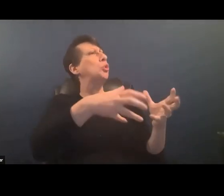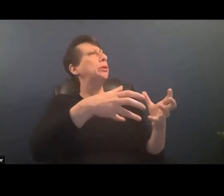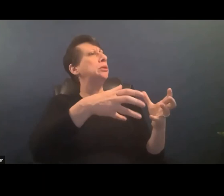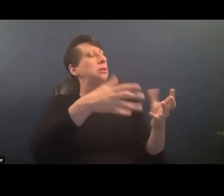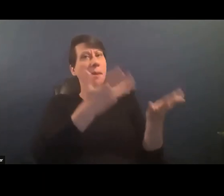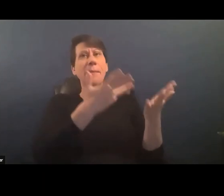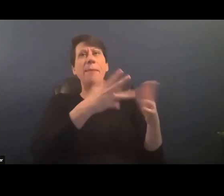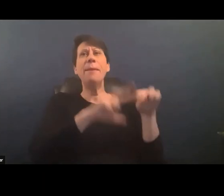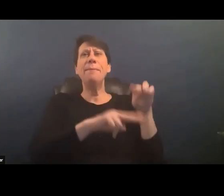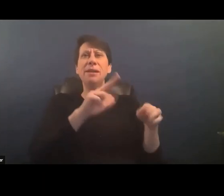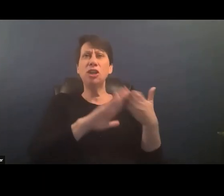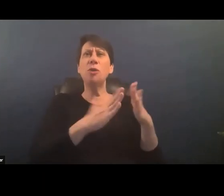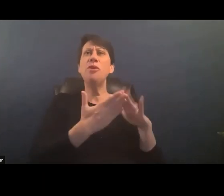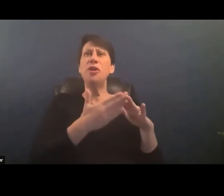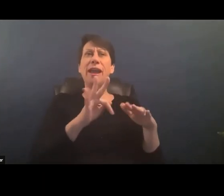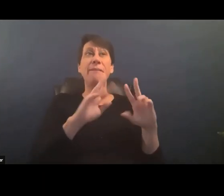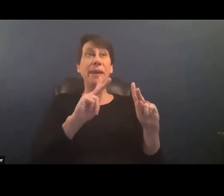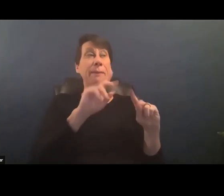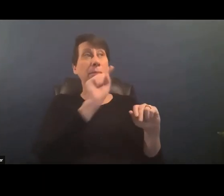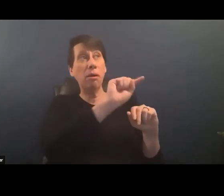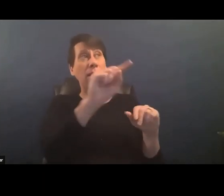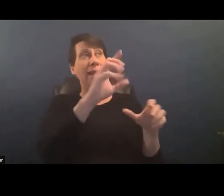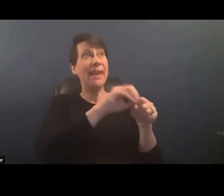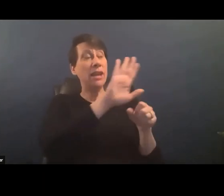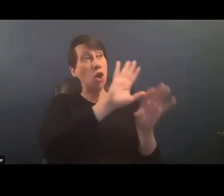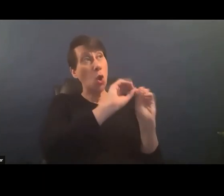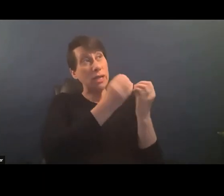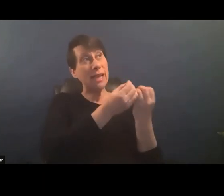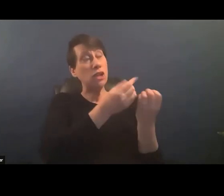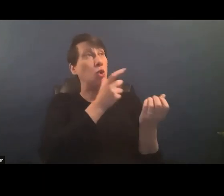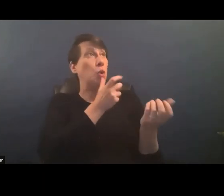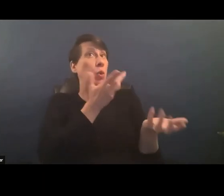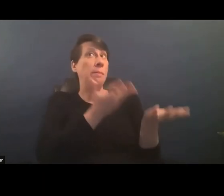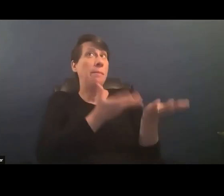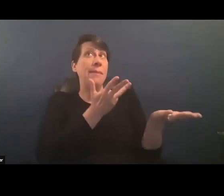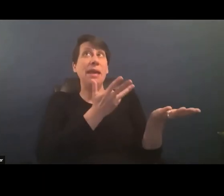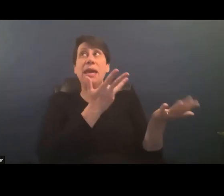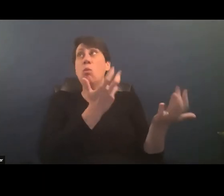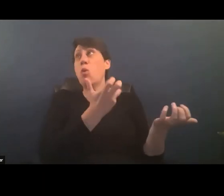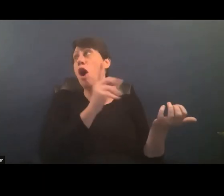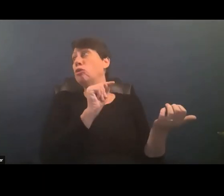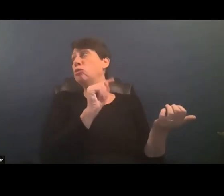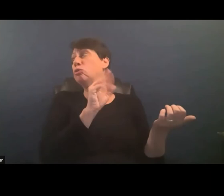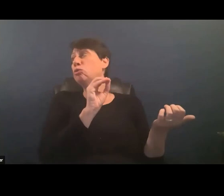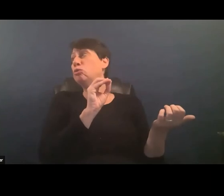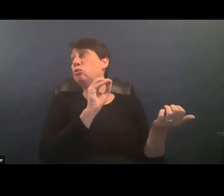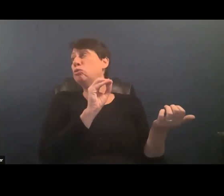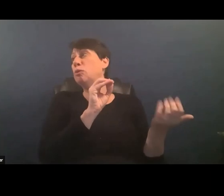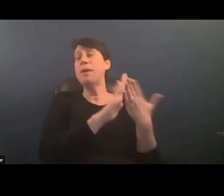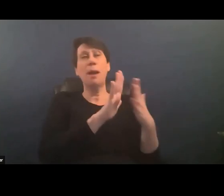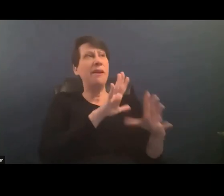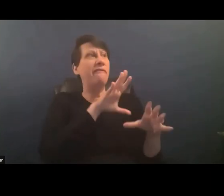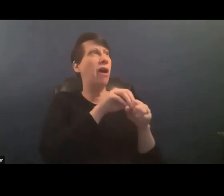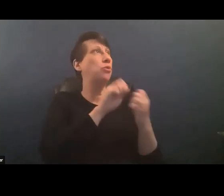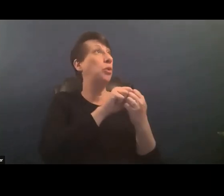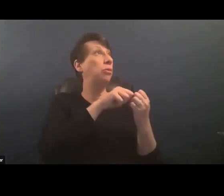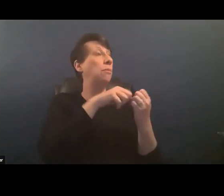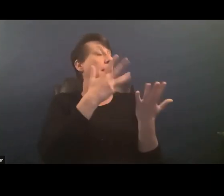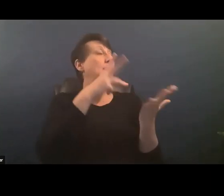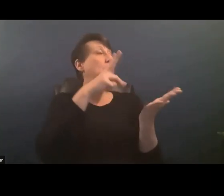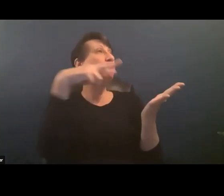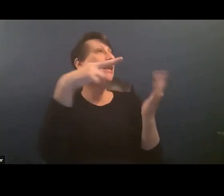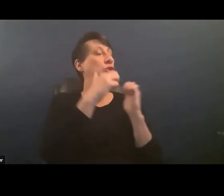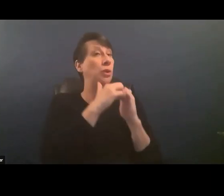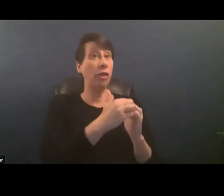build like a community of folks within your organization who may just want to um engage in some reading together right